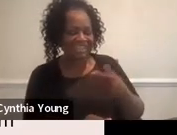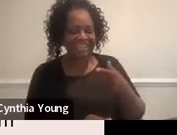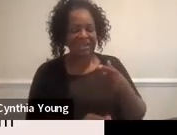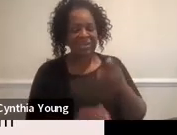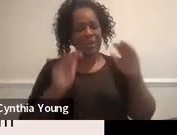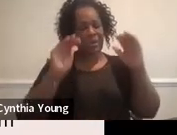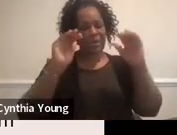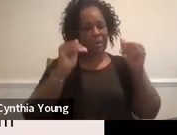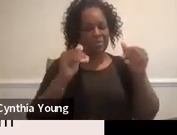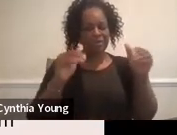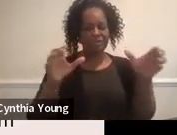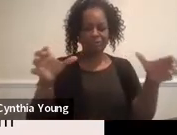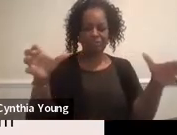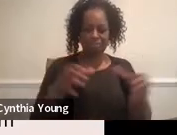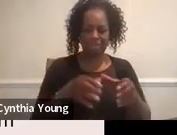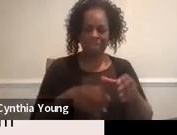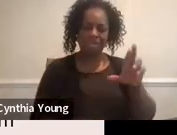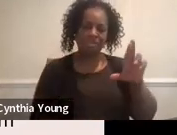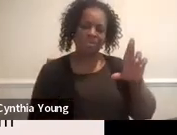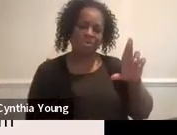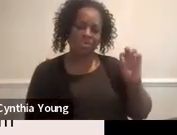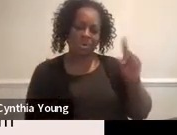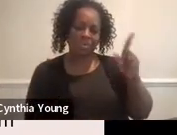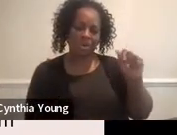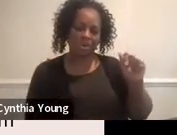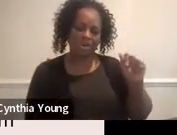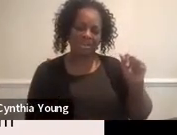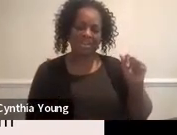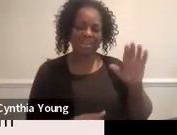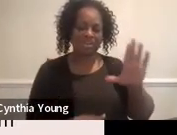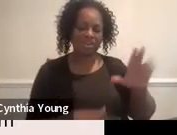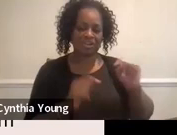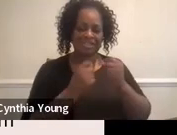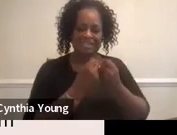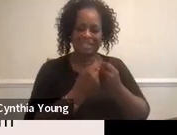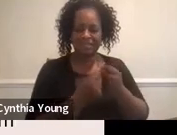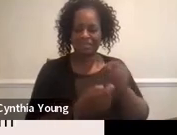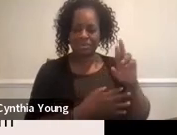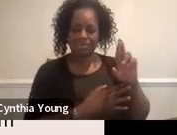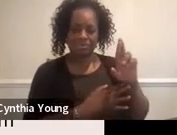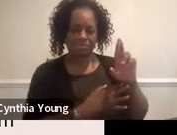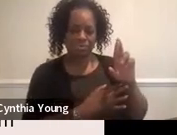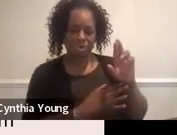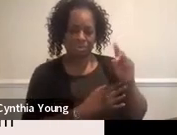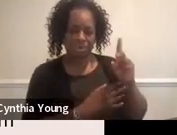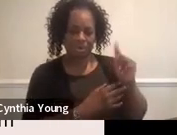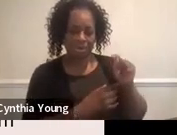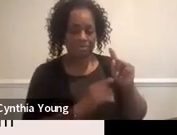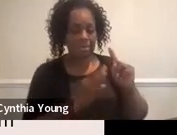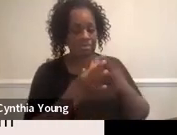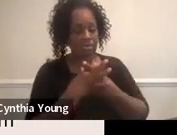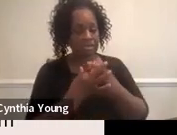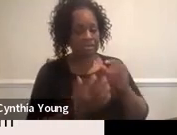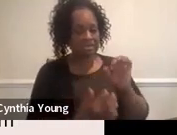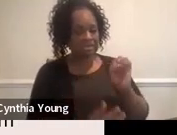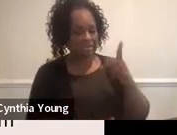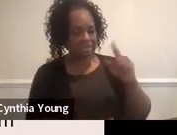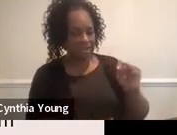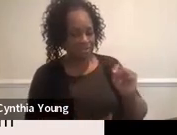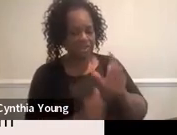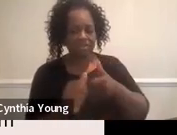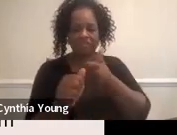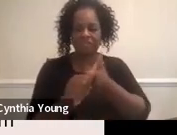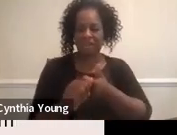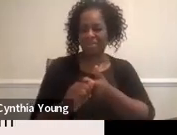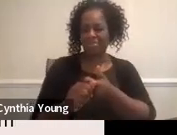um, get together with Roberta and her team and, and, and, um, possibly do an original one in September and a short follow-up